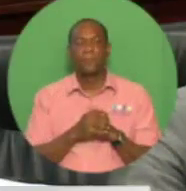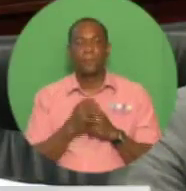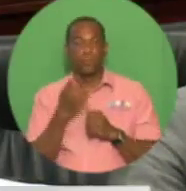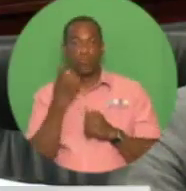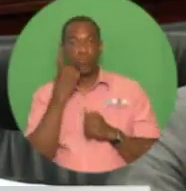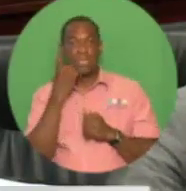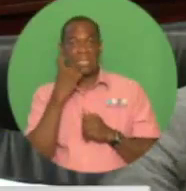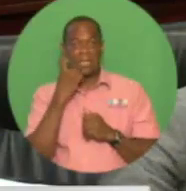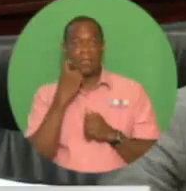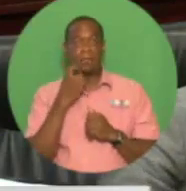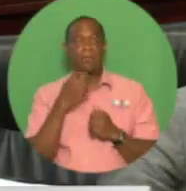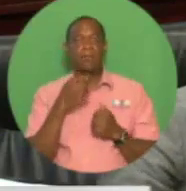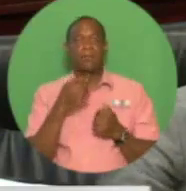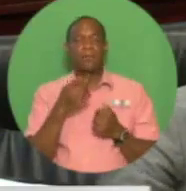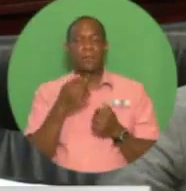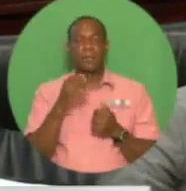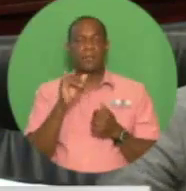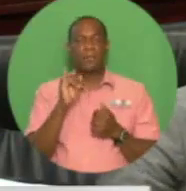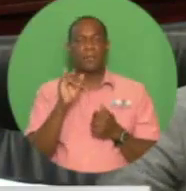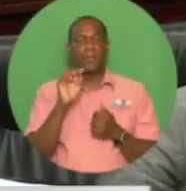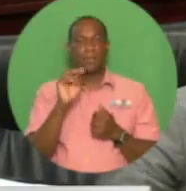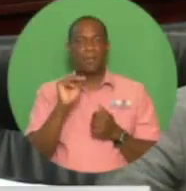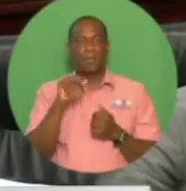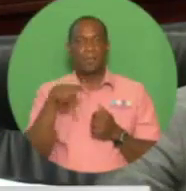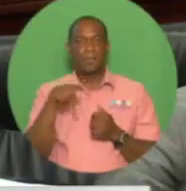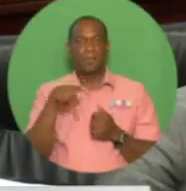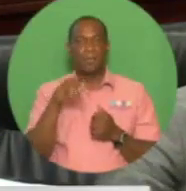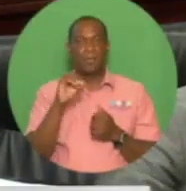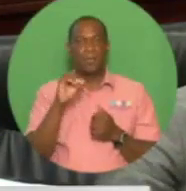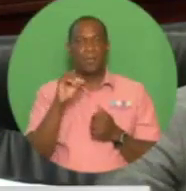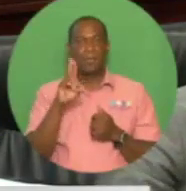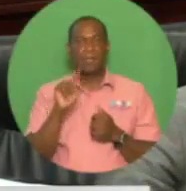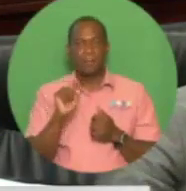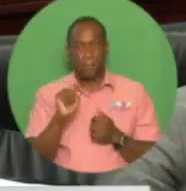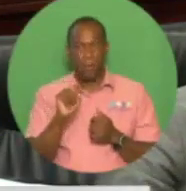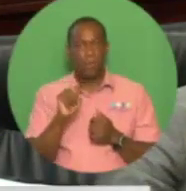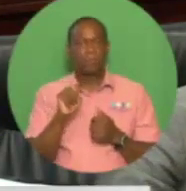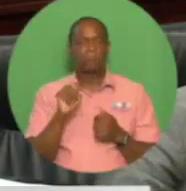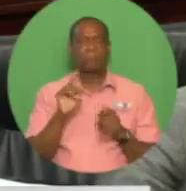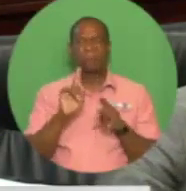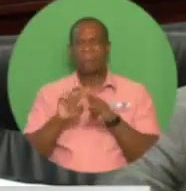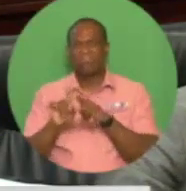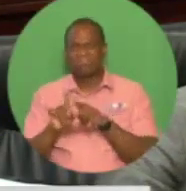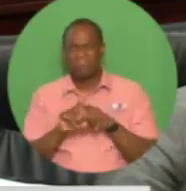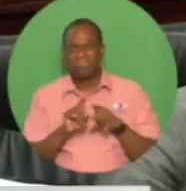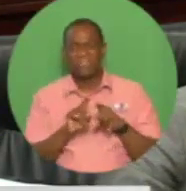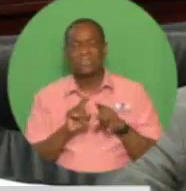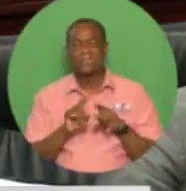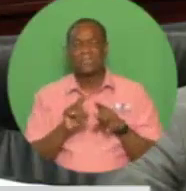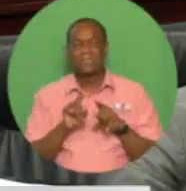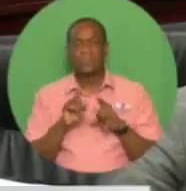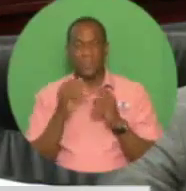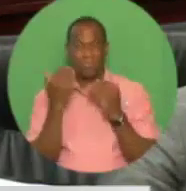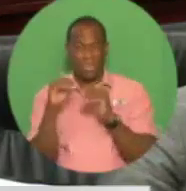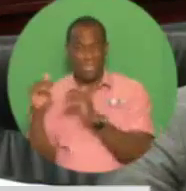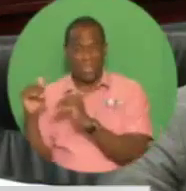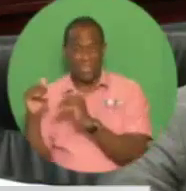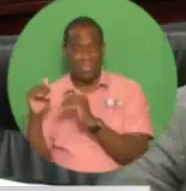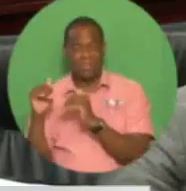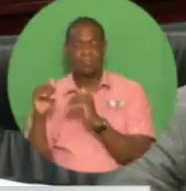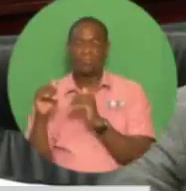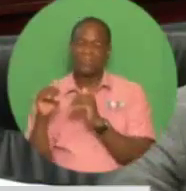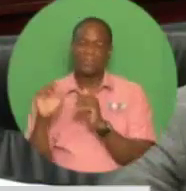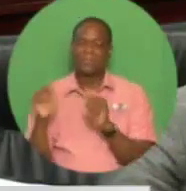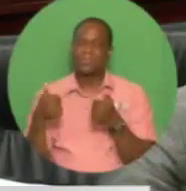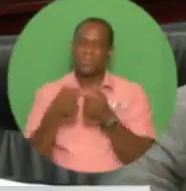nations represent a significant challenge to global growth prospects. Our return to growth, driven initially by energy